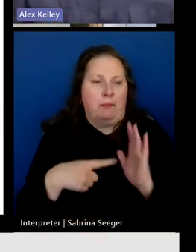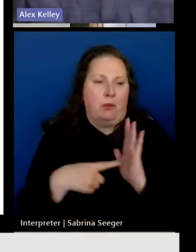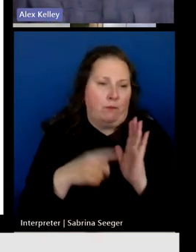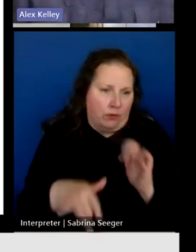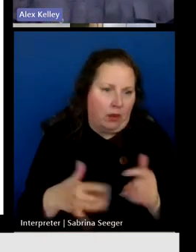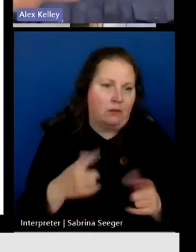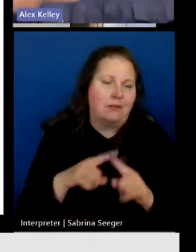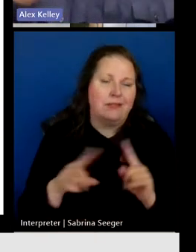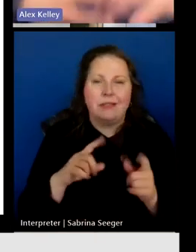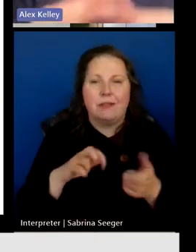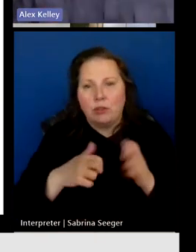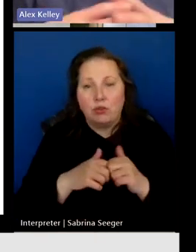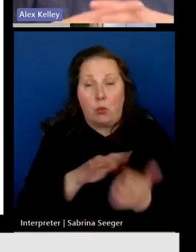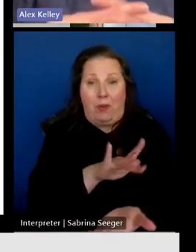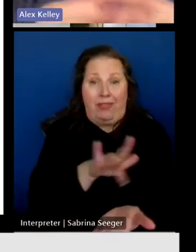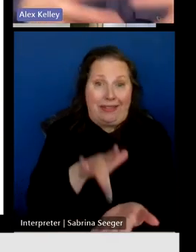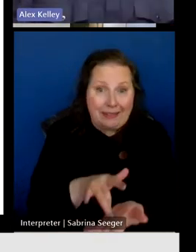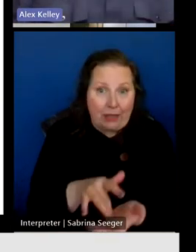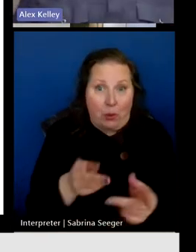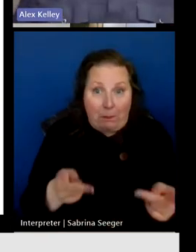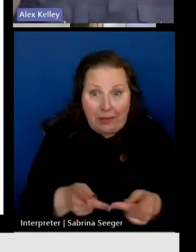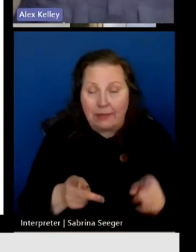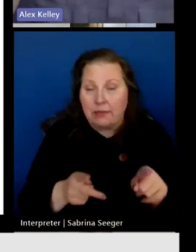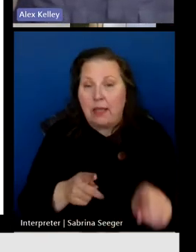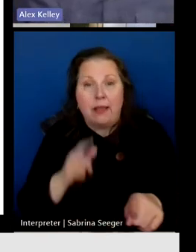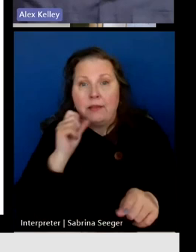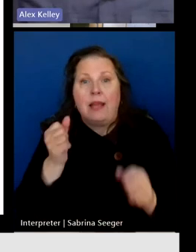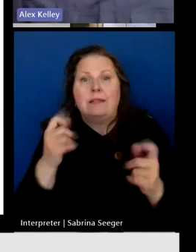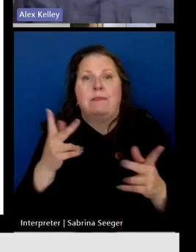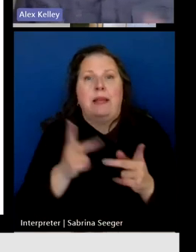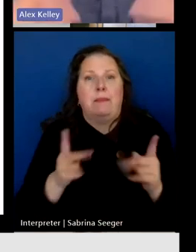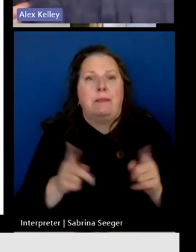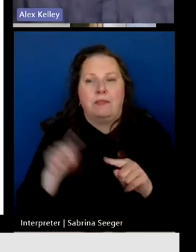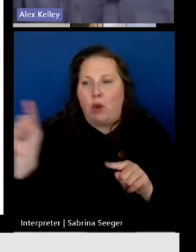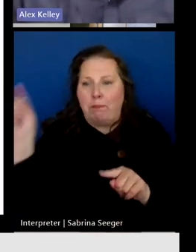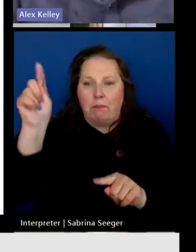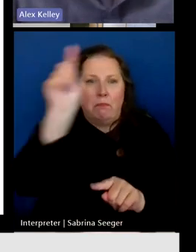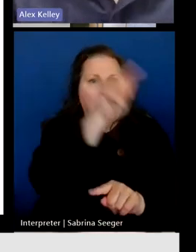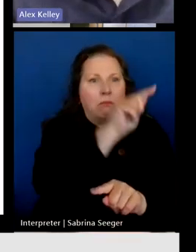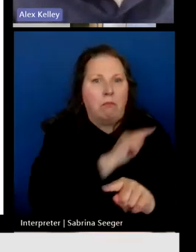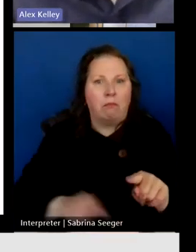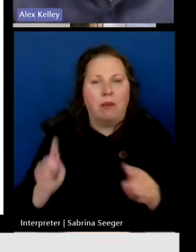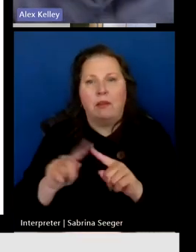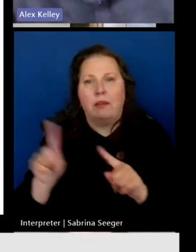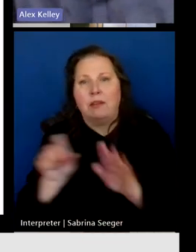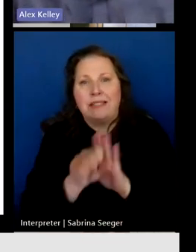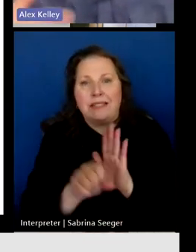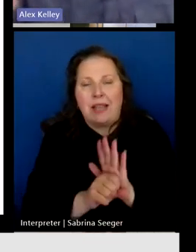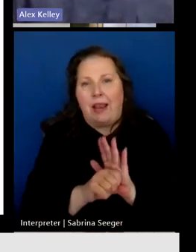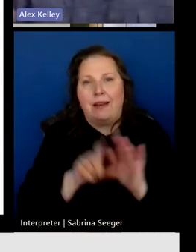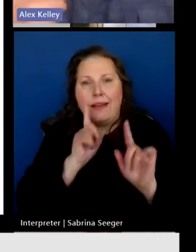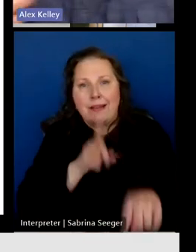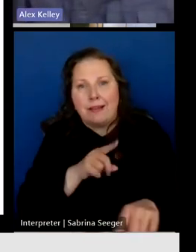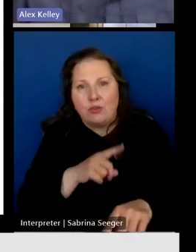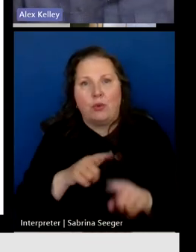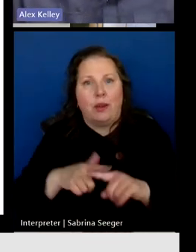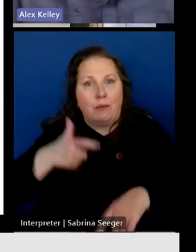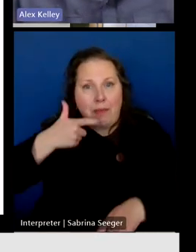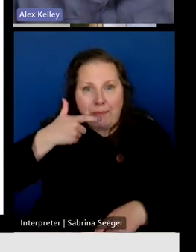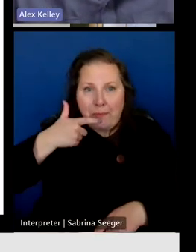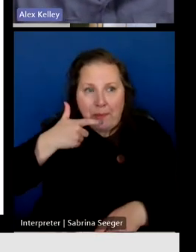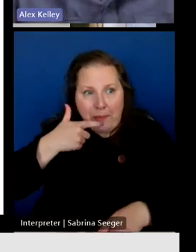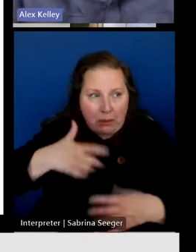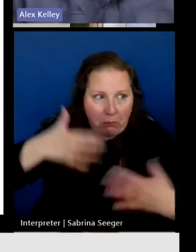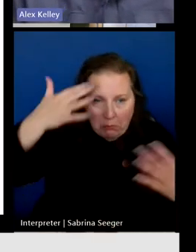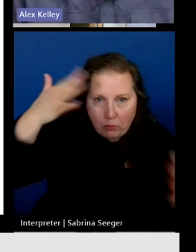issues with, you know, centralizing things means that you don't have as many people from different corners of the state answering calls. And, of course, you just, as part of